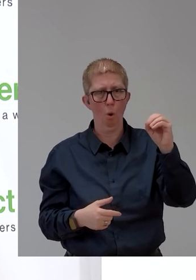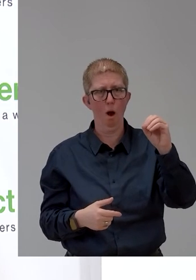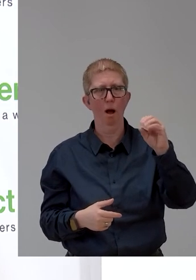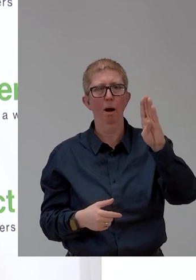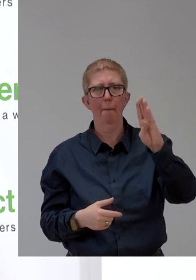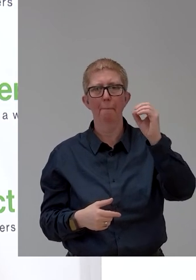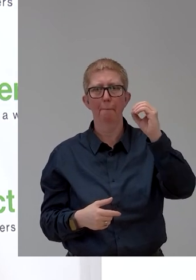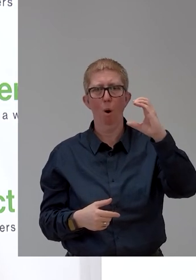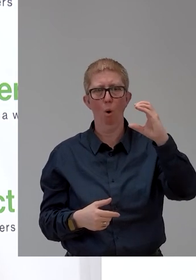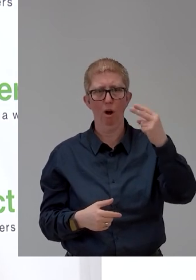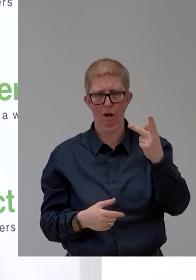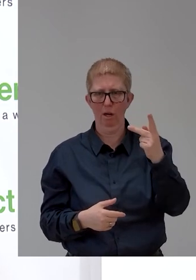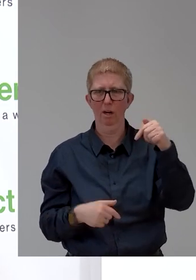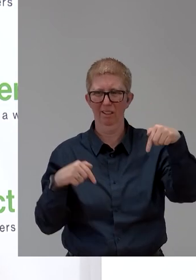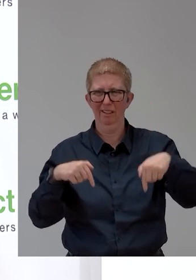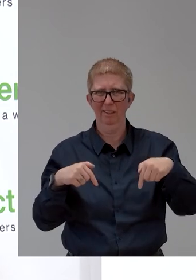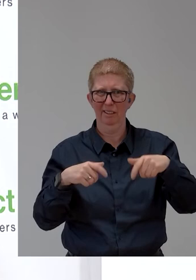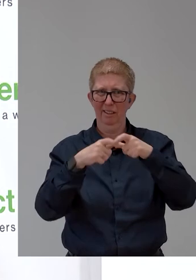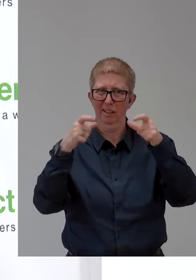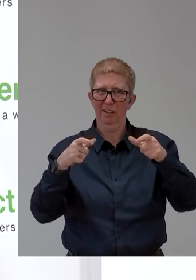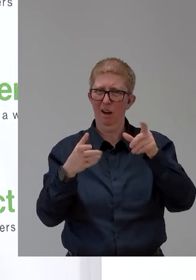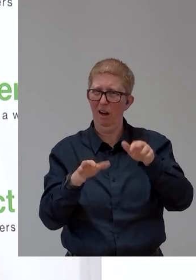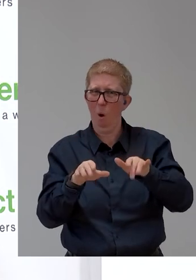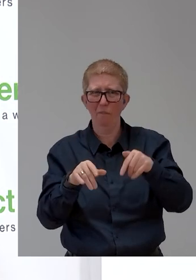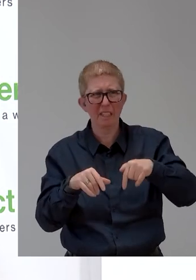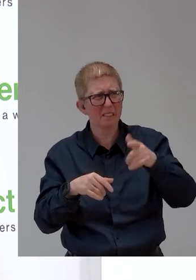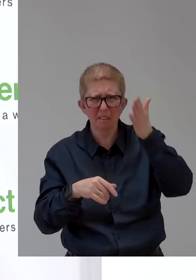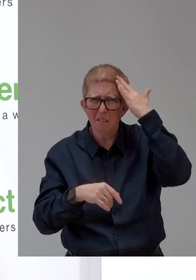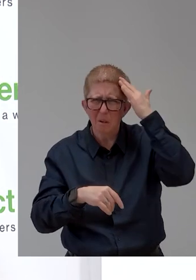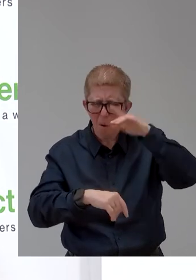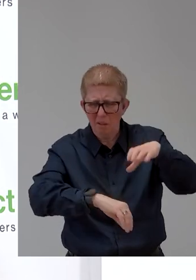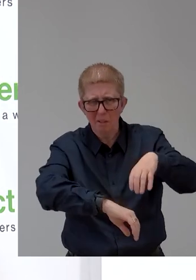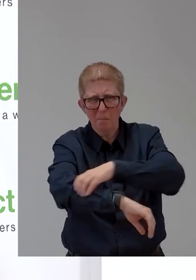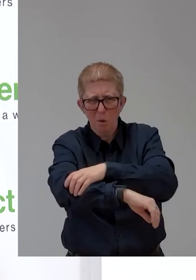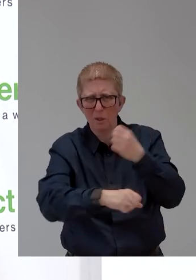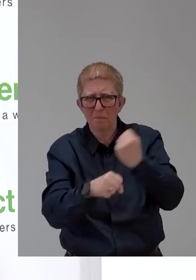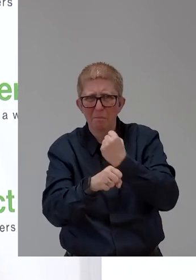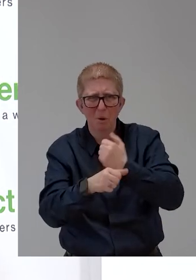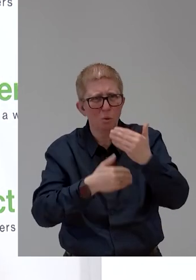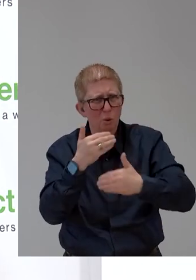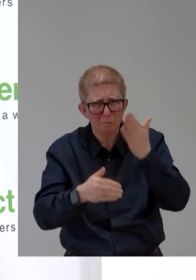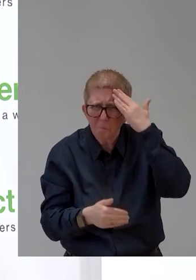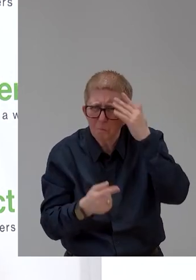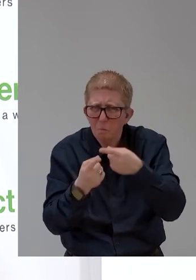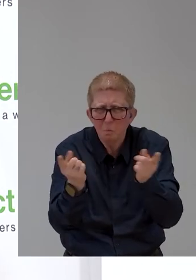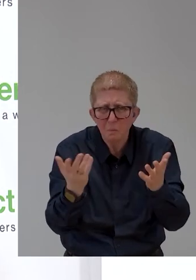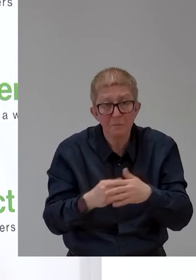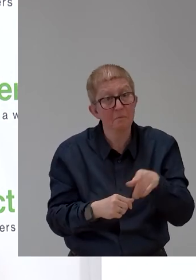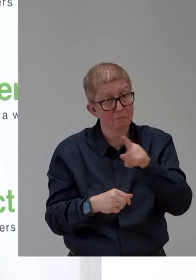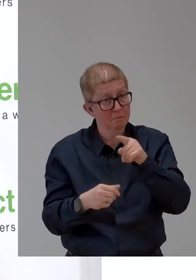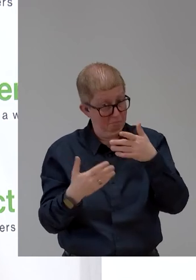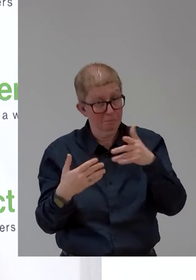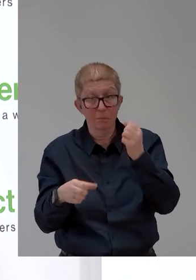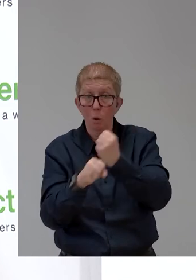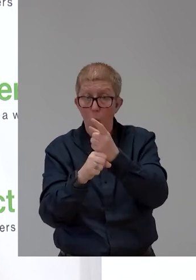and prosthesis. I would be interested if there is there a kind of cooperation with companies like Otto Bock. Are they sharing their